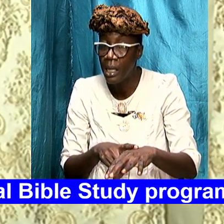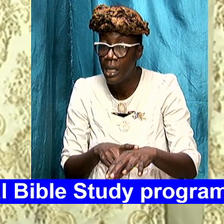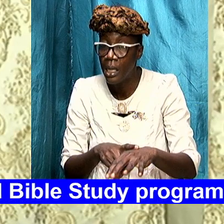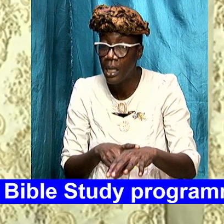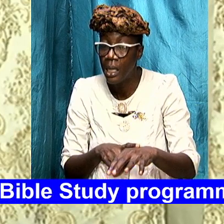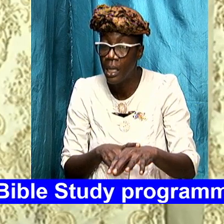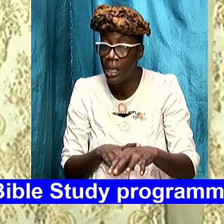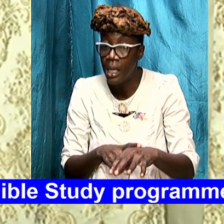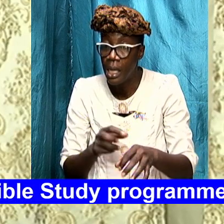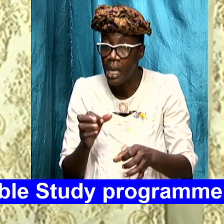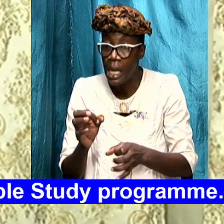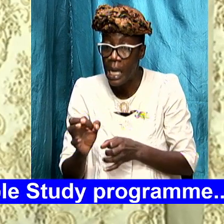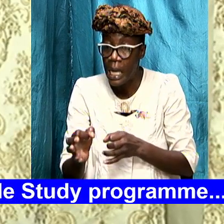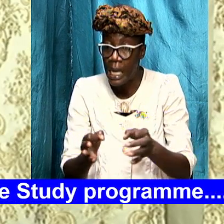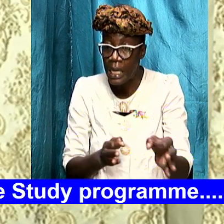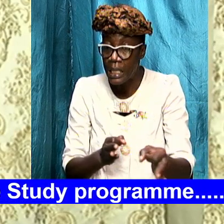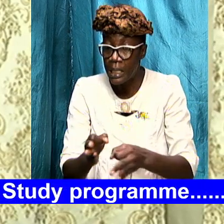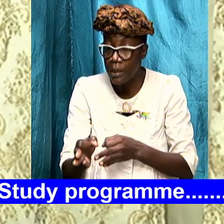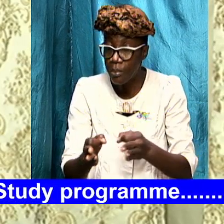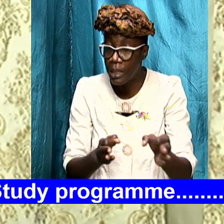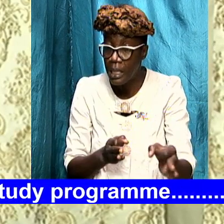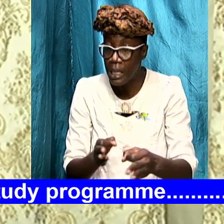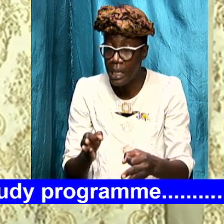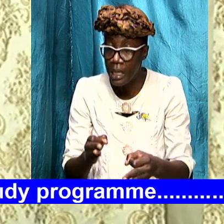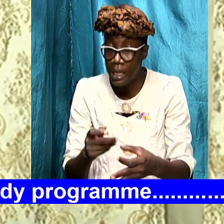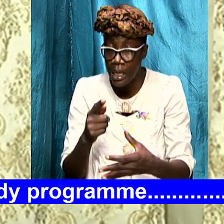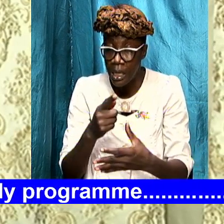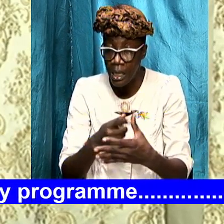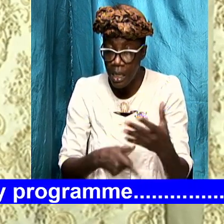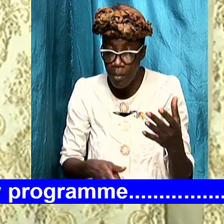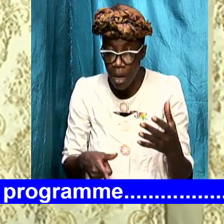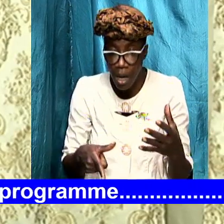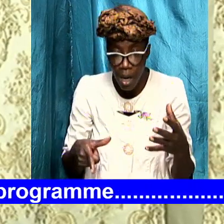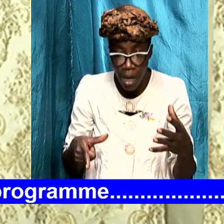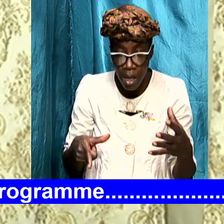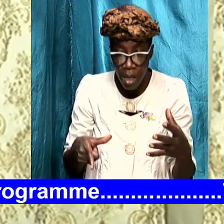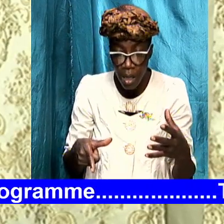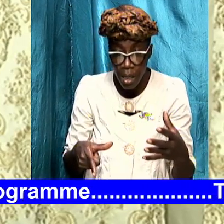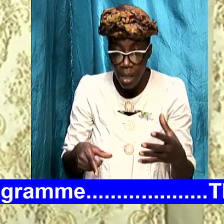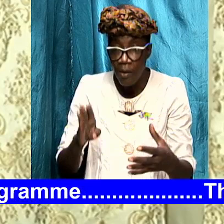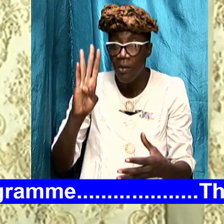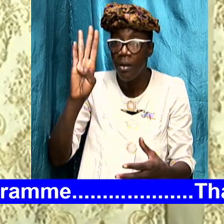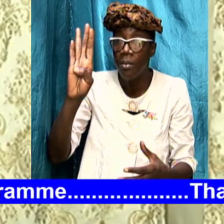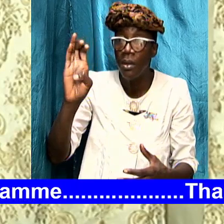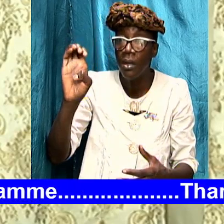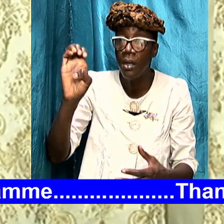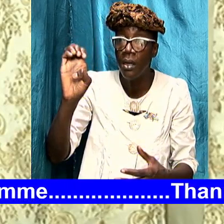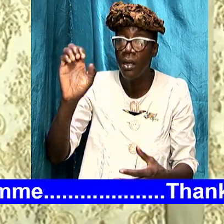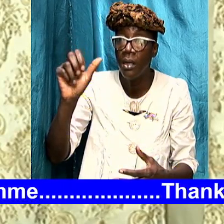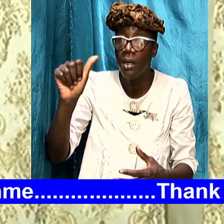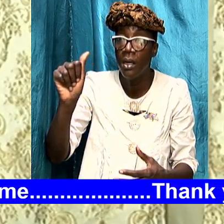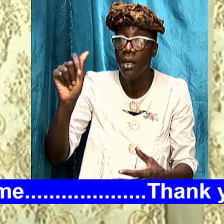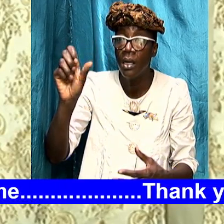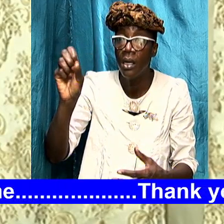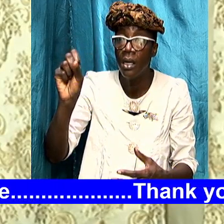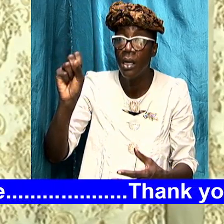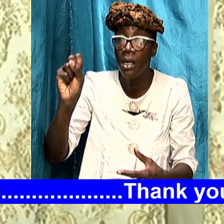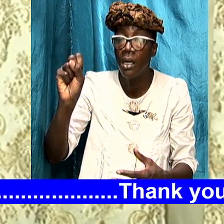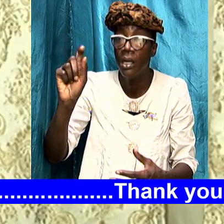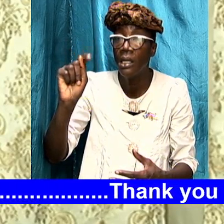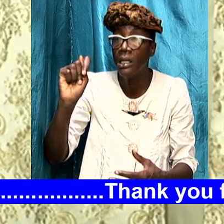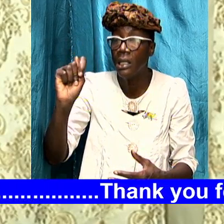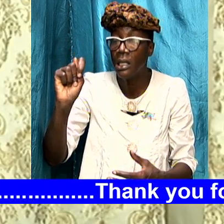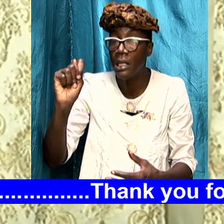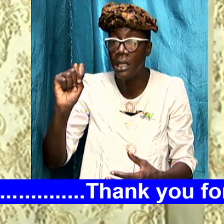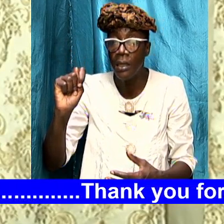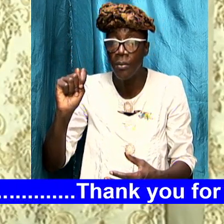beast the significance of it how it is going to happen what it is intended to achieve so that we are clear in our minds that we are